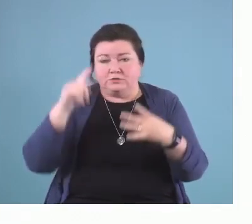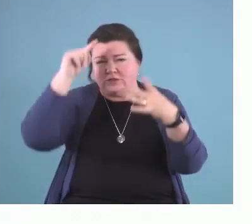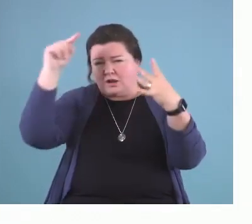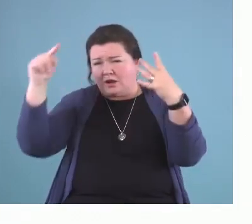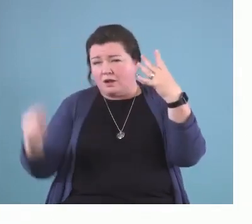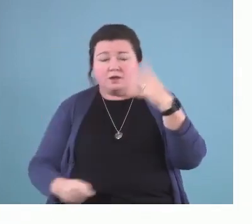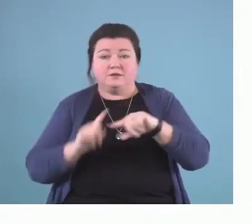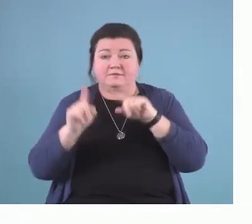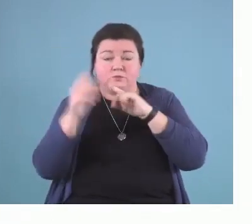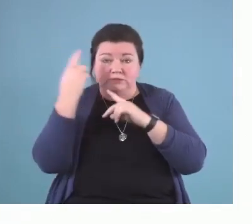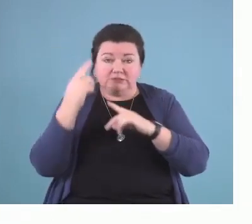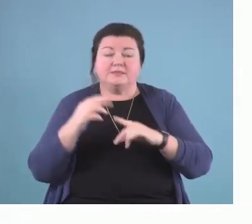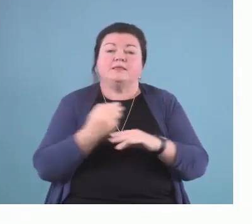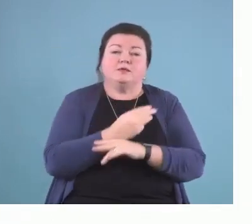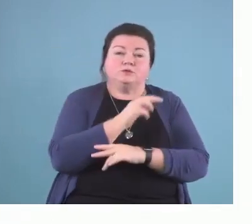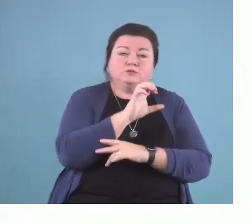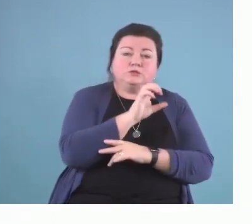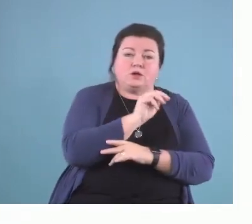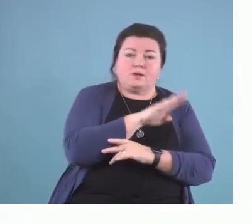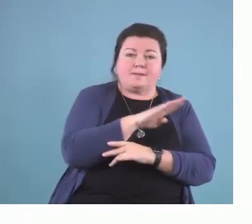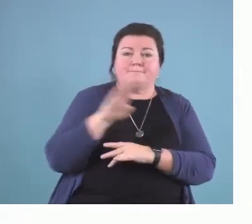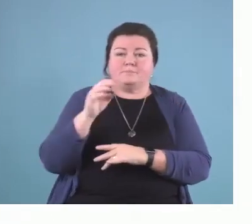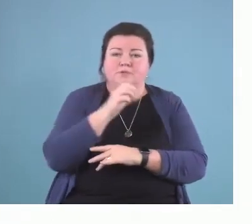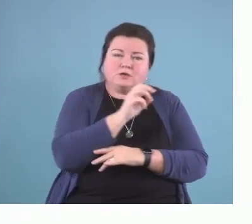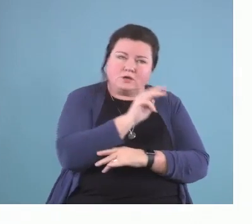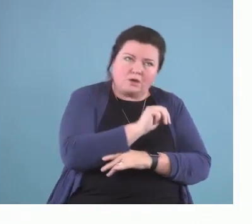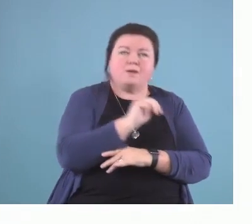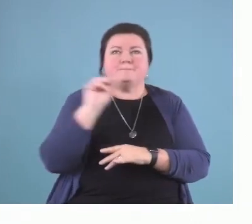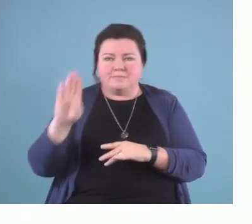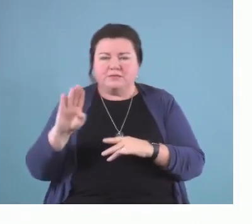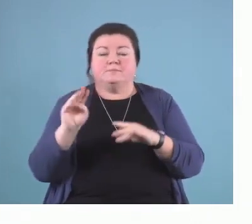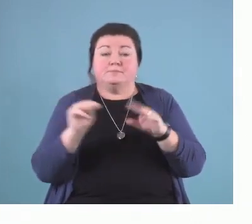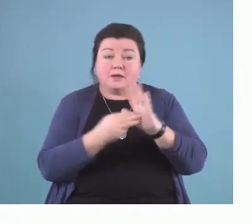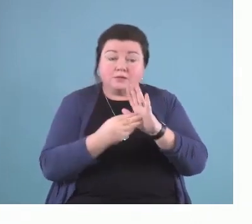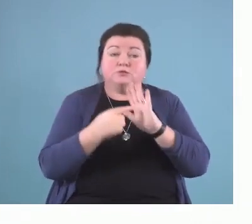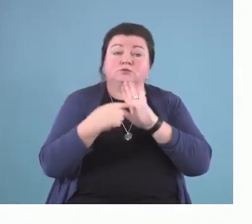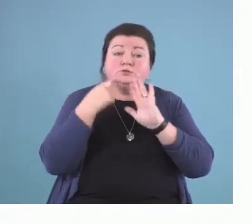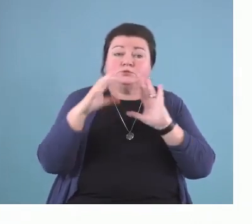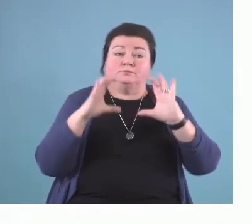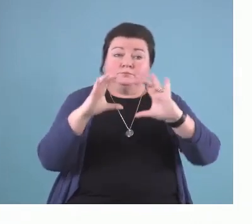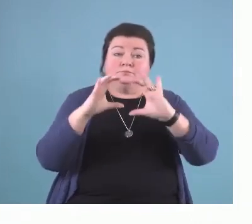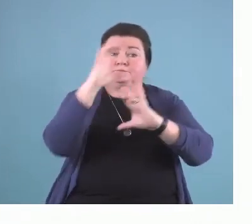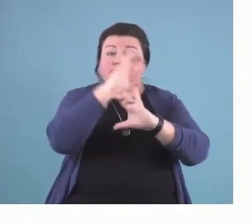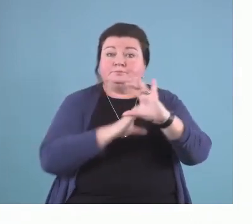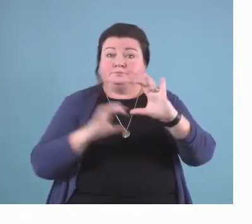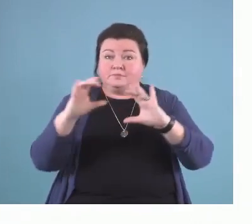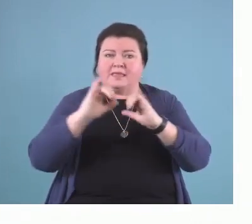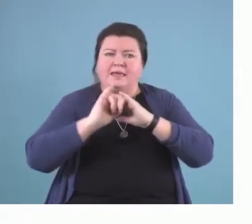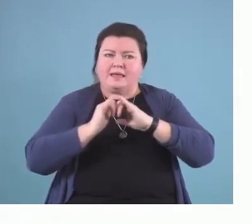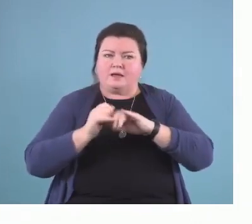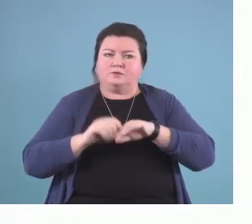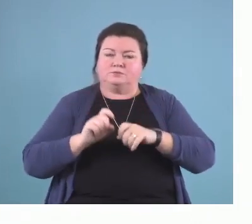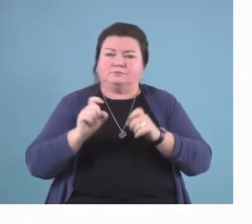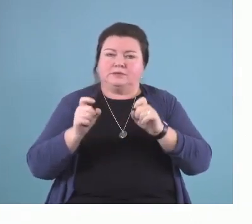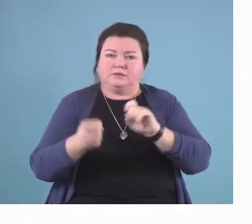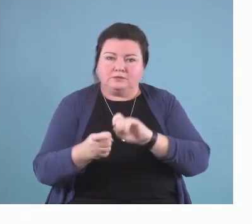COM-B model and that theory and technique tool to determine ways to change their behavior